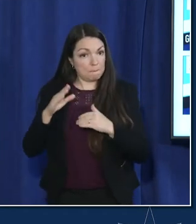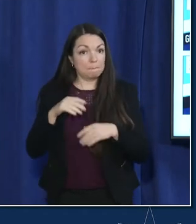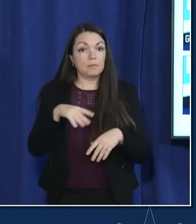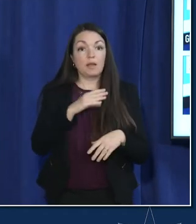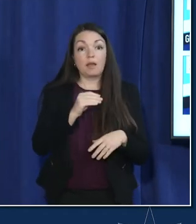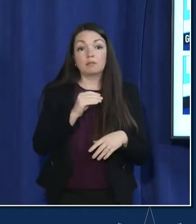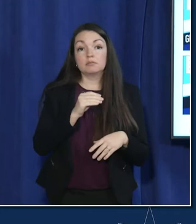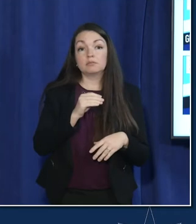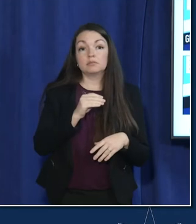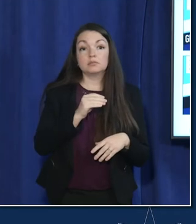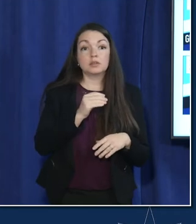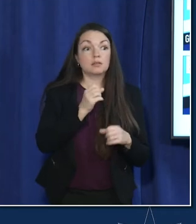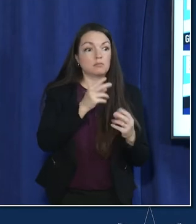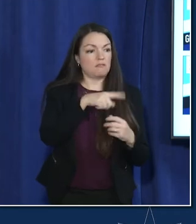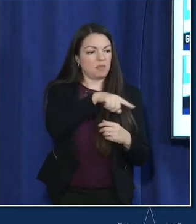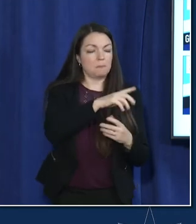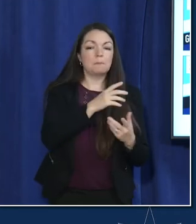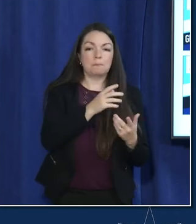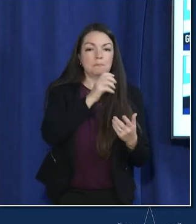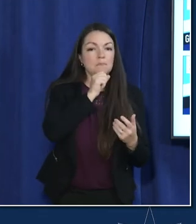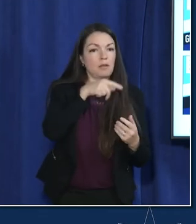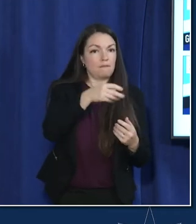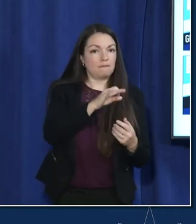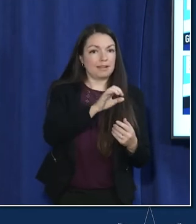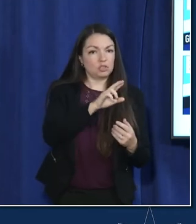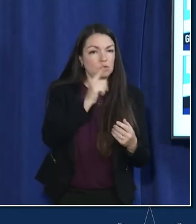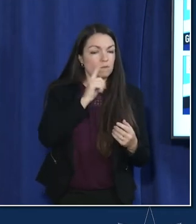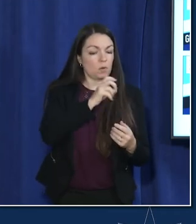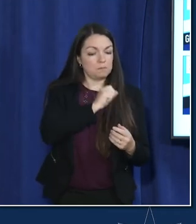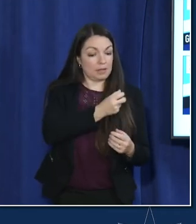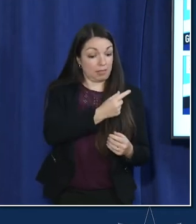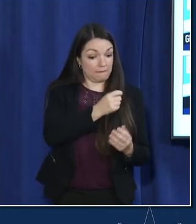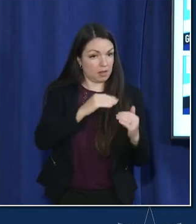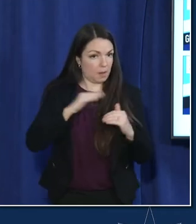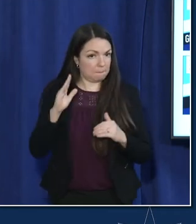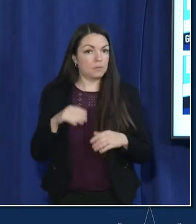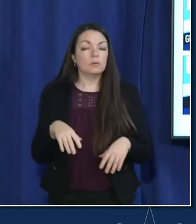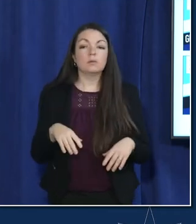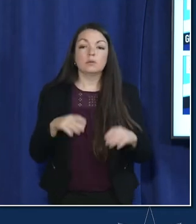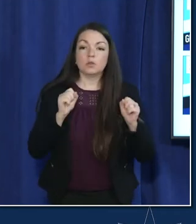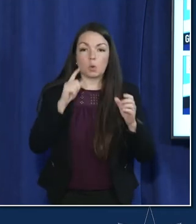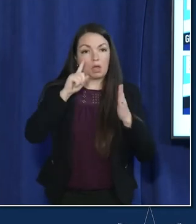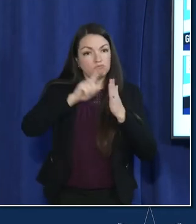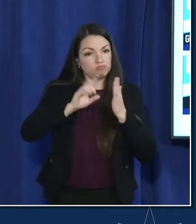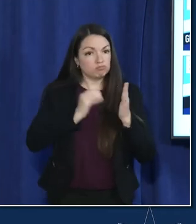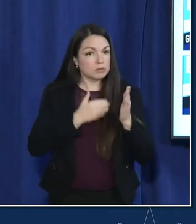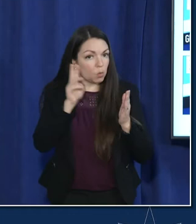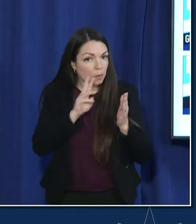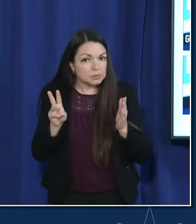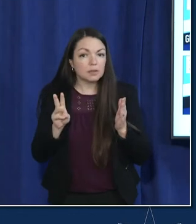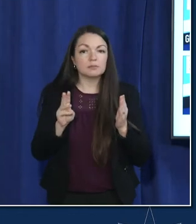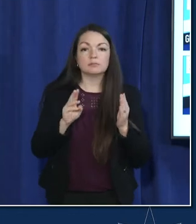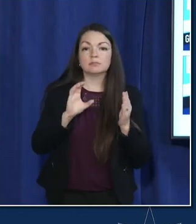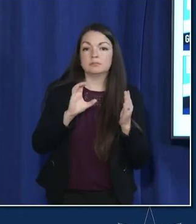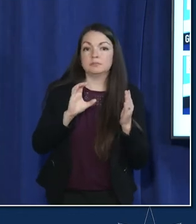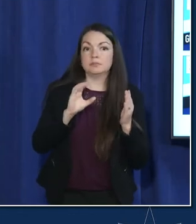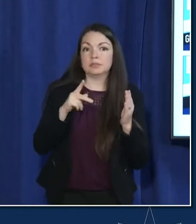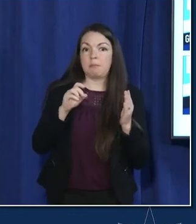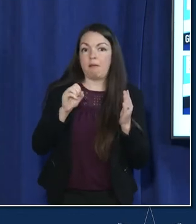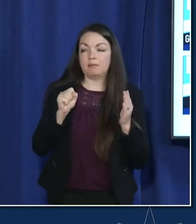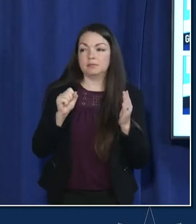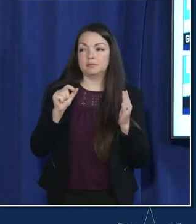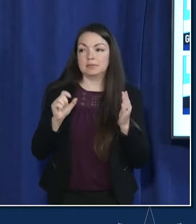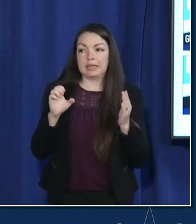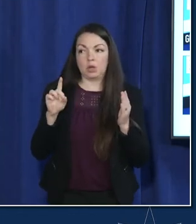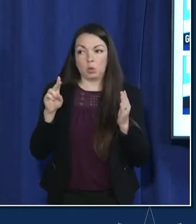for 11 and up you can visit our website cps.edu forward slash vaccinations for kind of more specifics and to find a health center